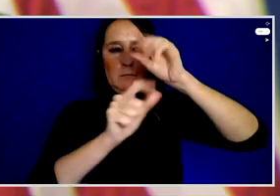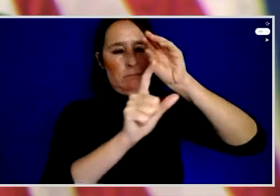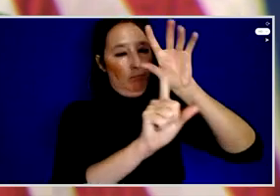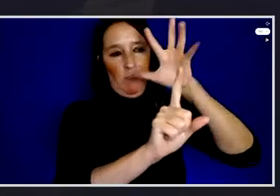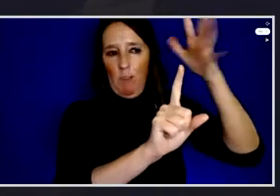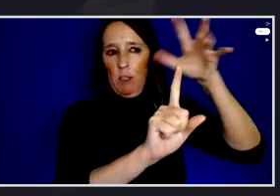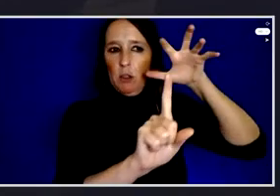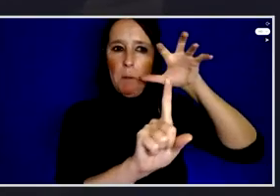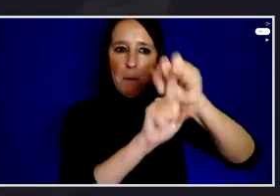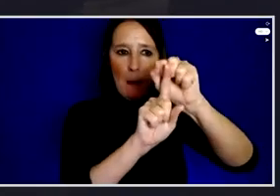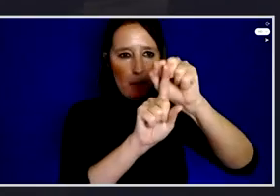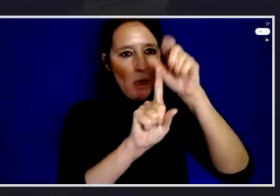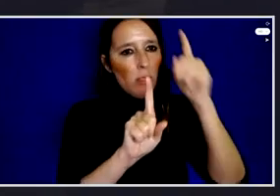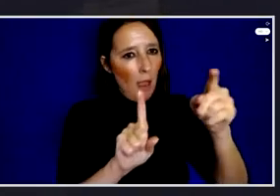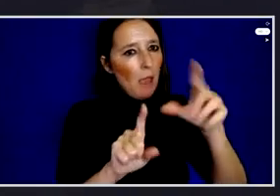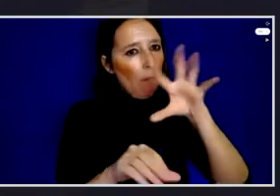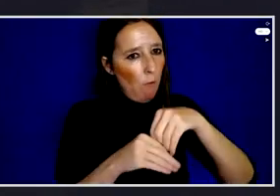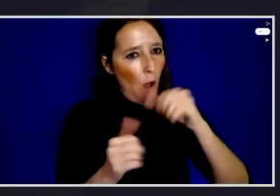Welcome, Stefan.